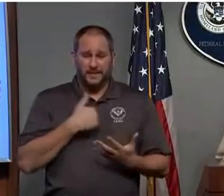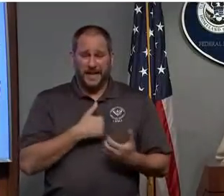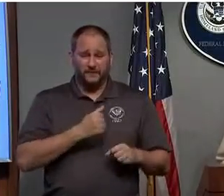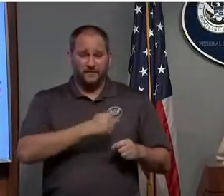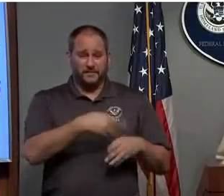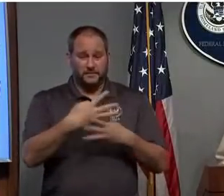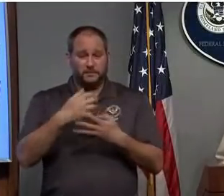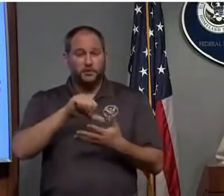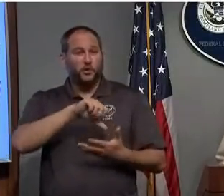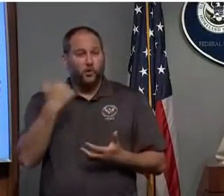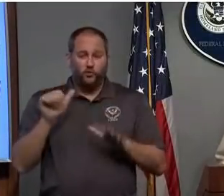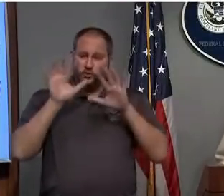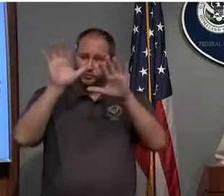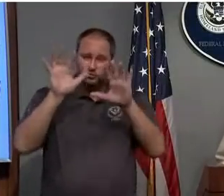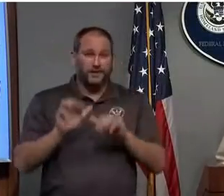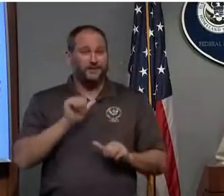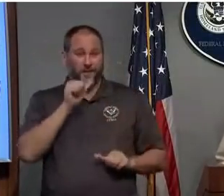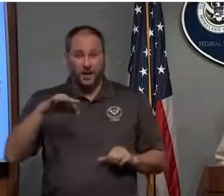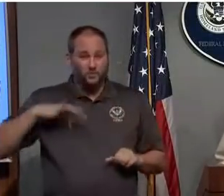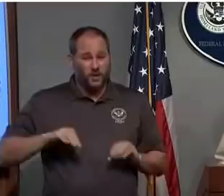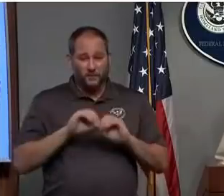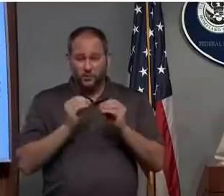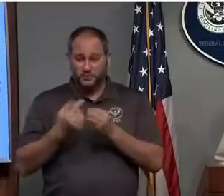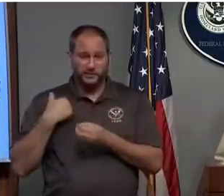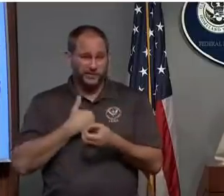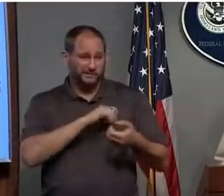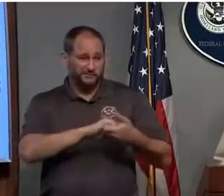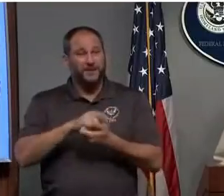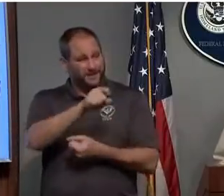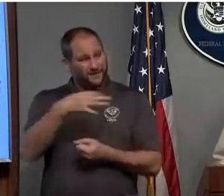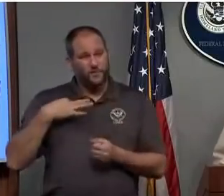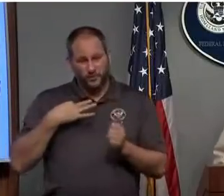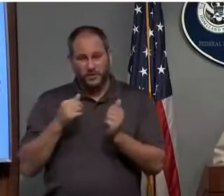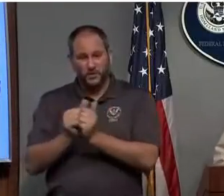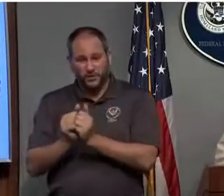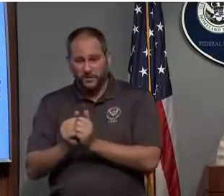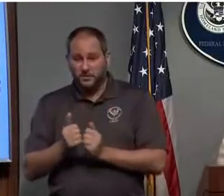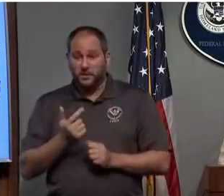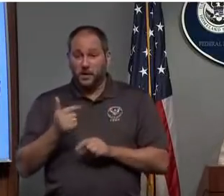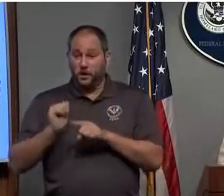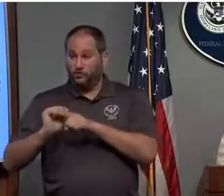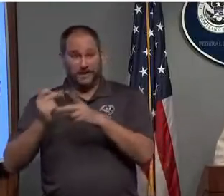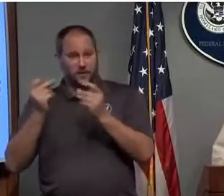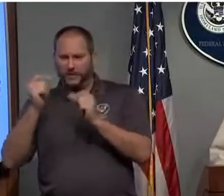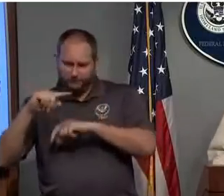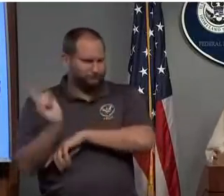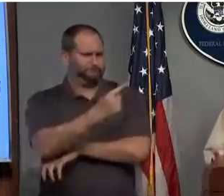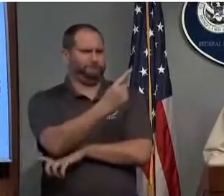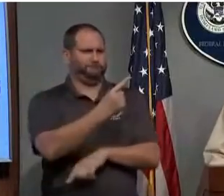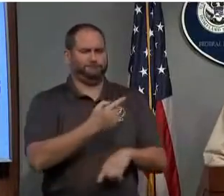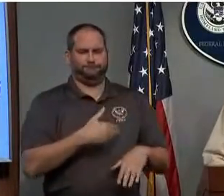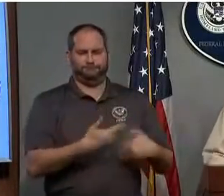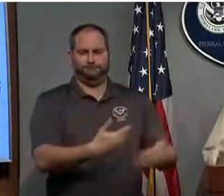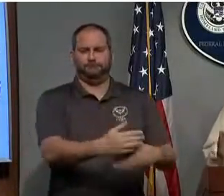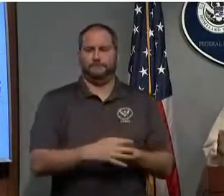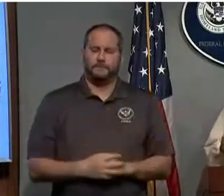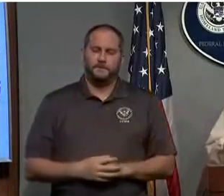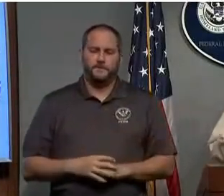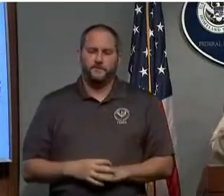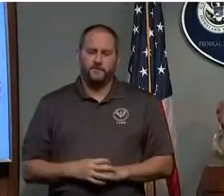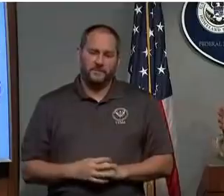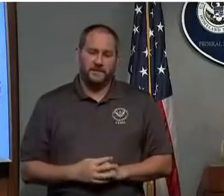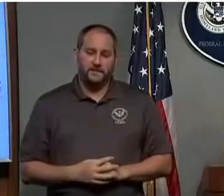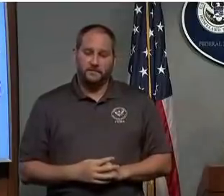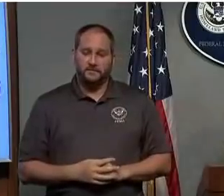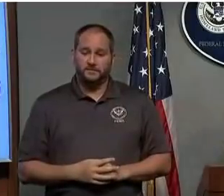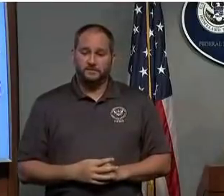get you trained up real quick and put you to work. And at this point, and I would say we continue,